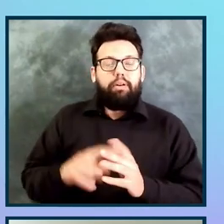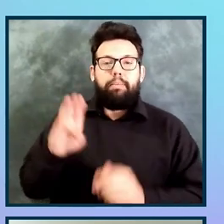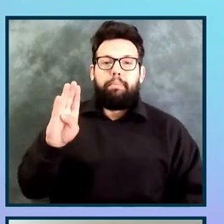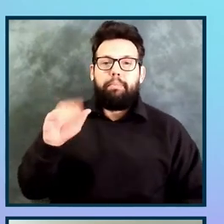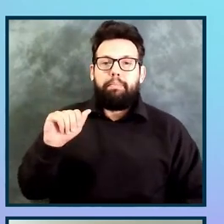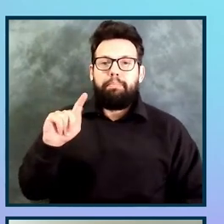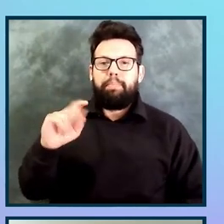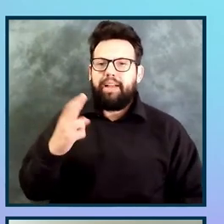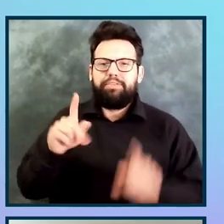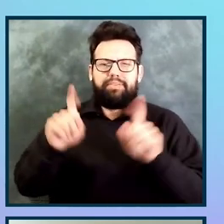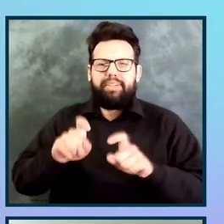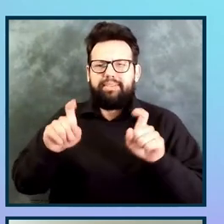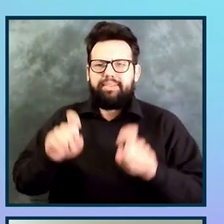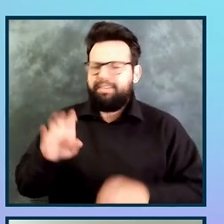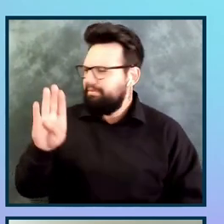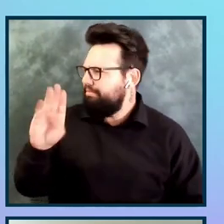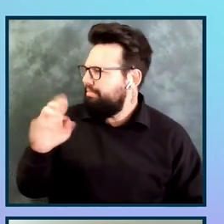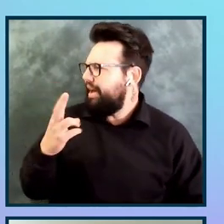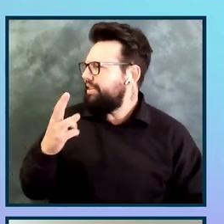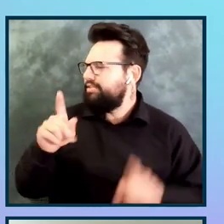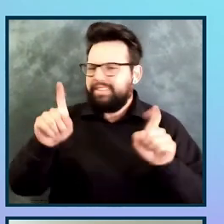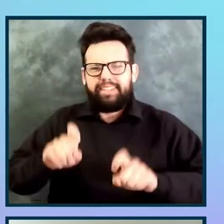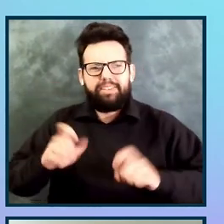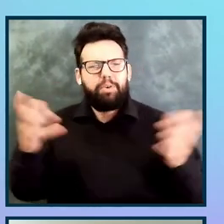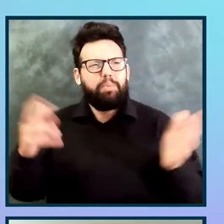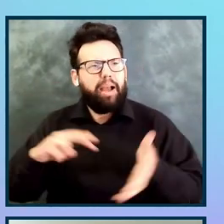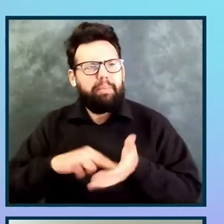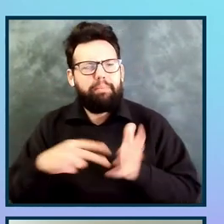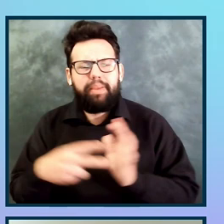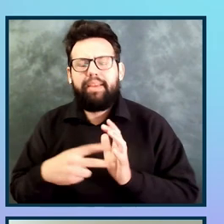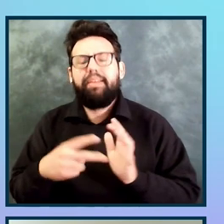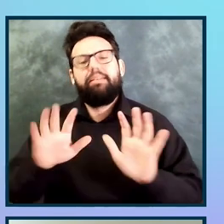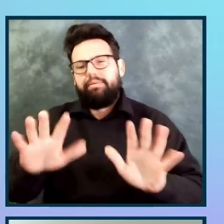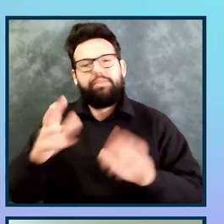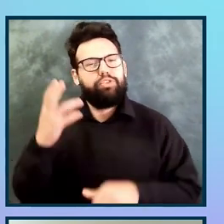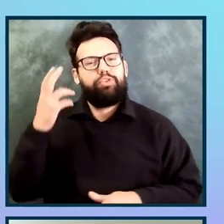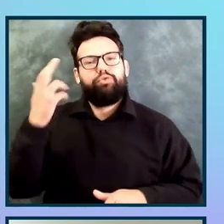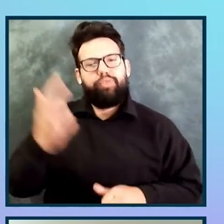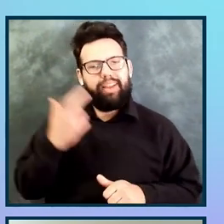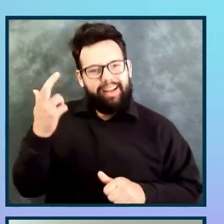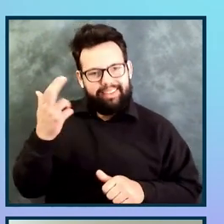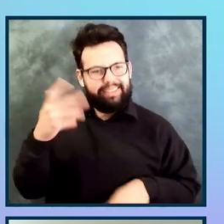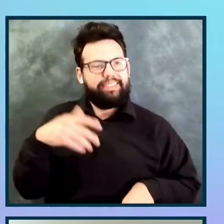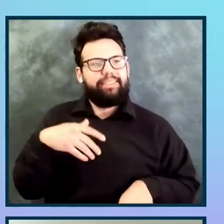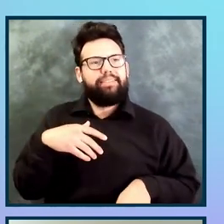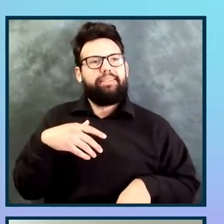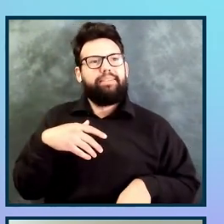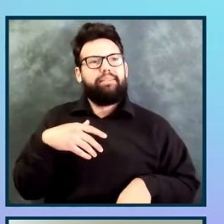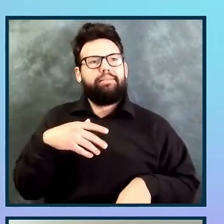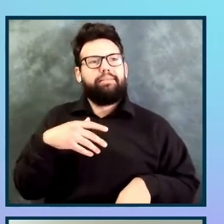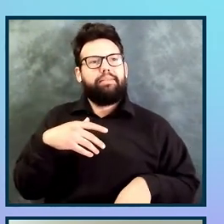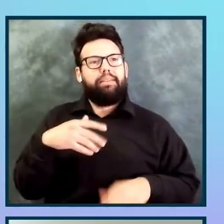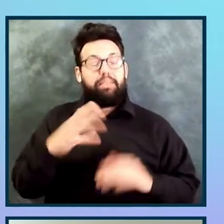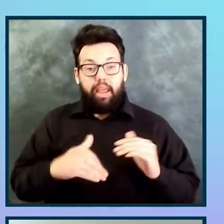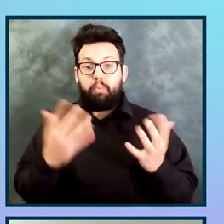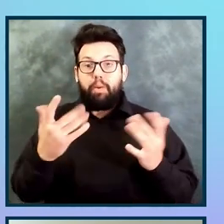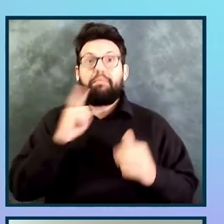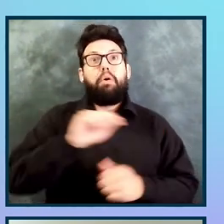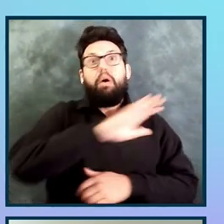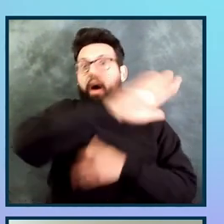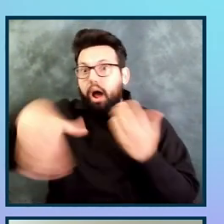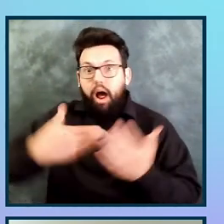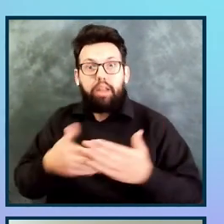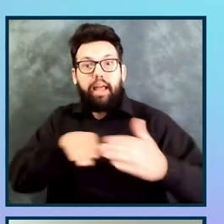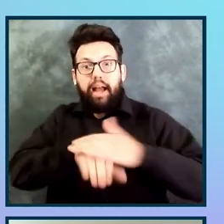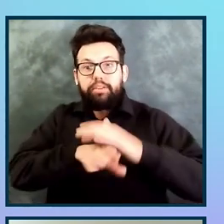we recognized the lack of the need to wait for the full access and began batch testing with, you know, what was available essentially. It allowed us